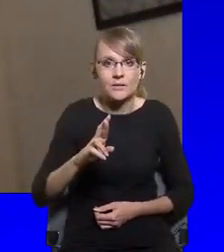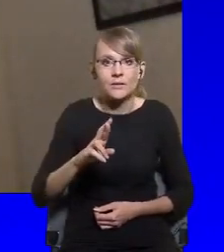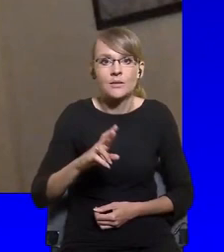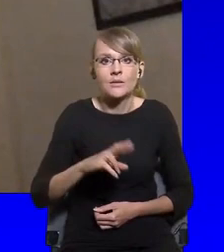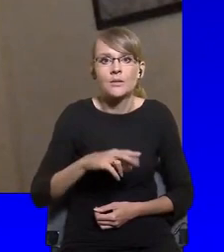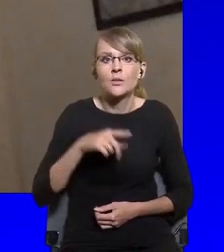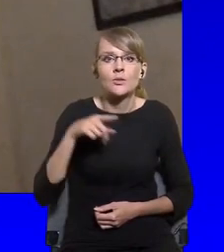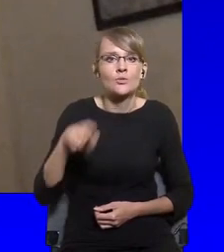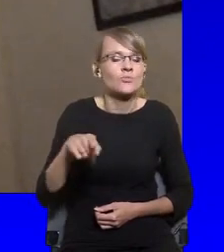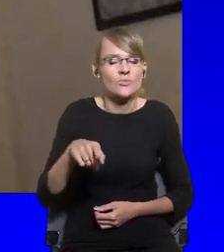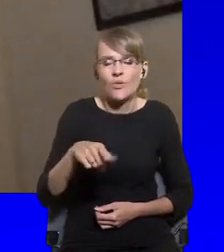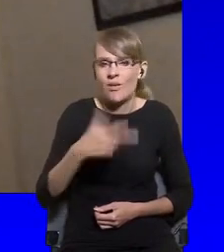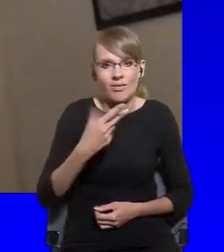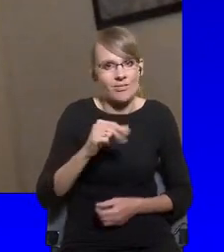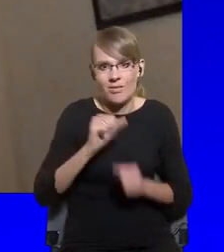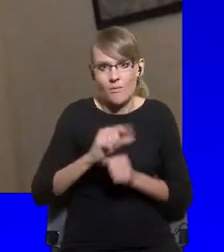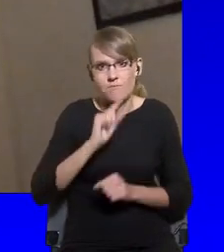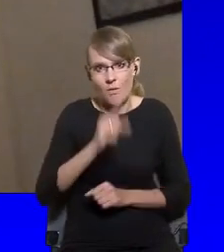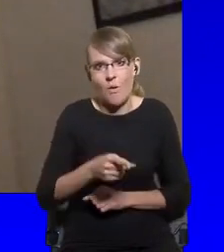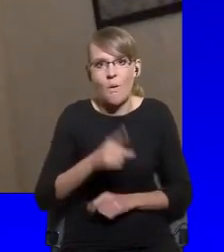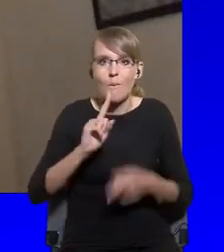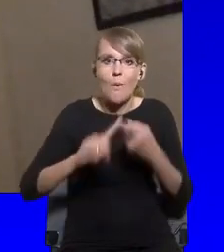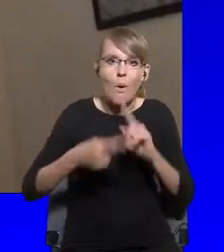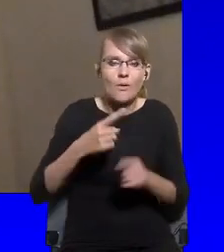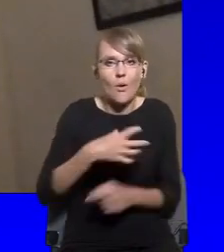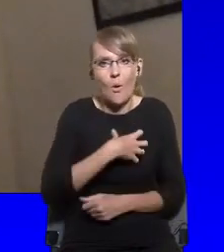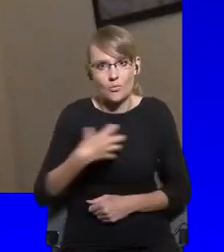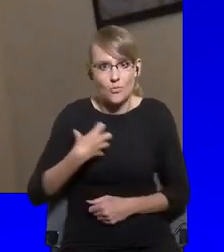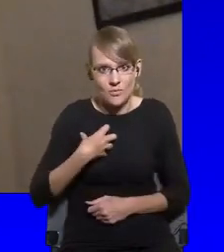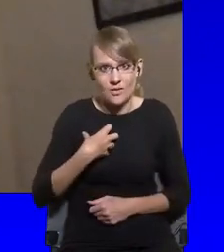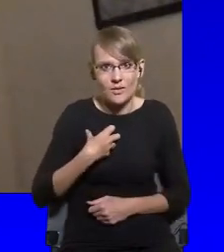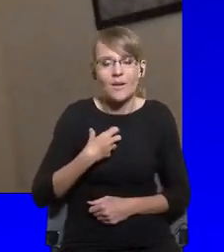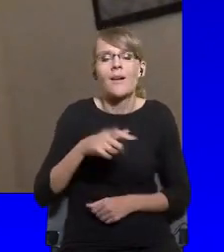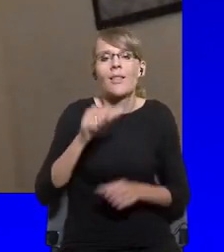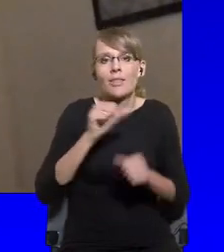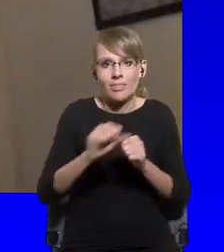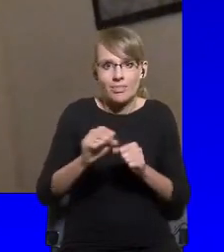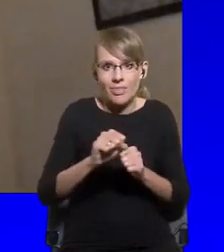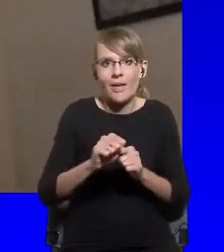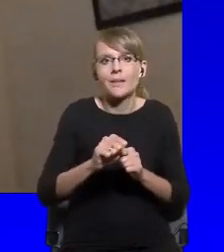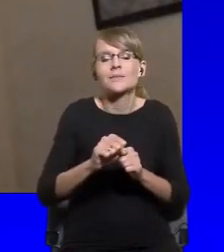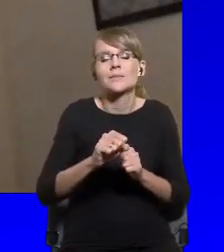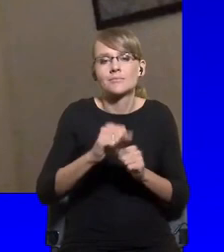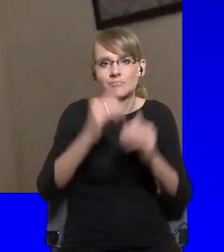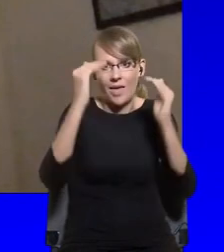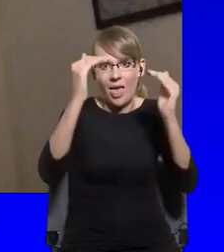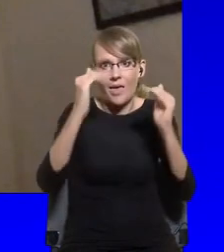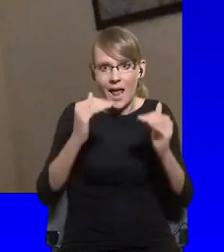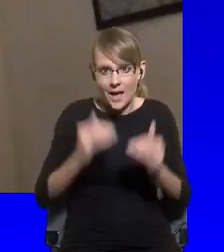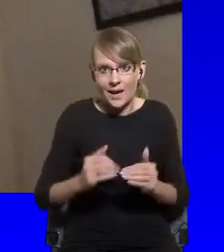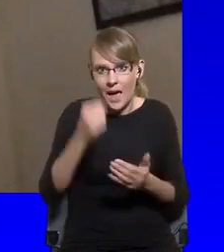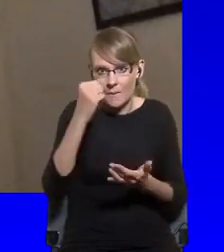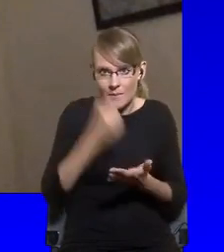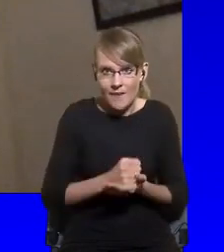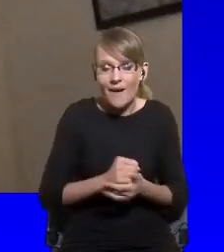terms, and that there is a hierarchy of rights that people have. And the most important right is the right to survive and to be healthy